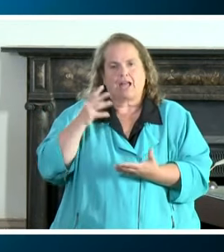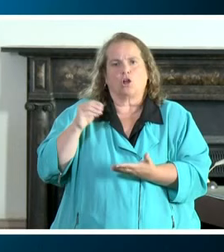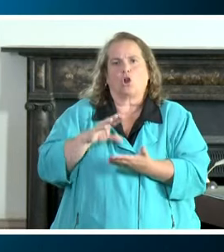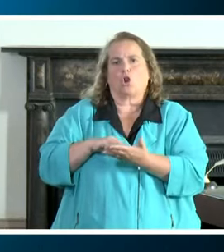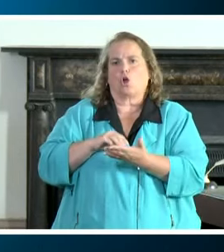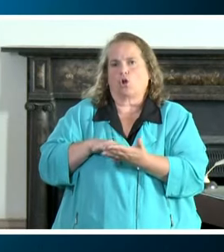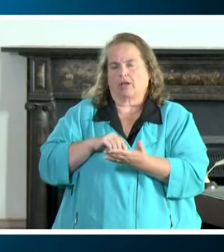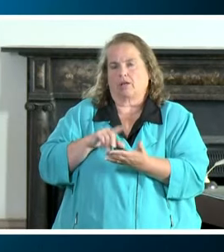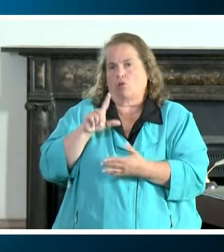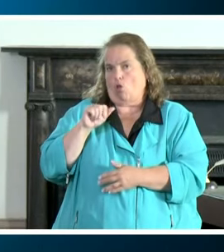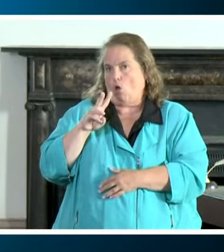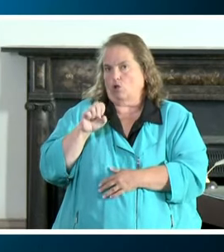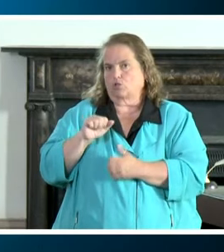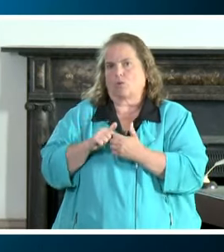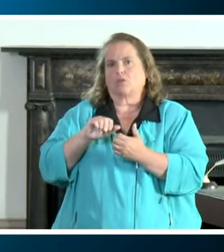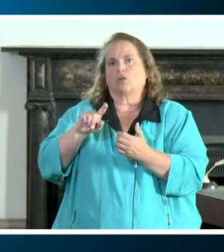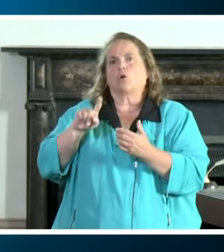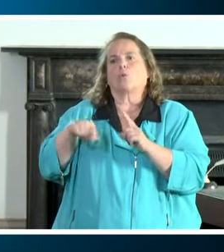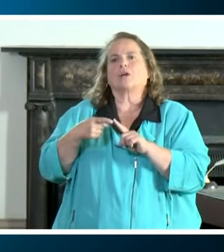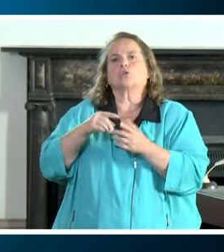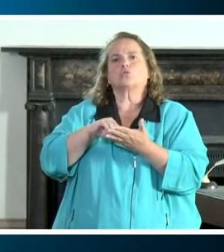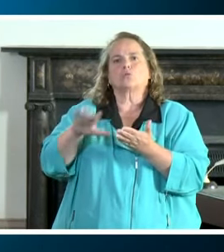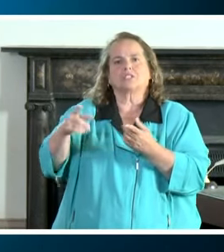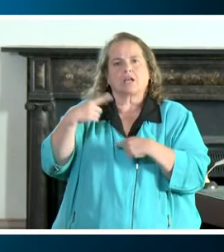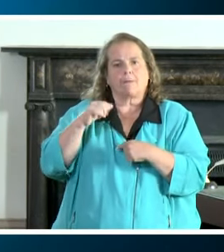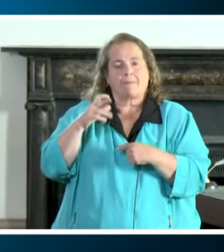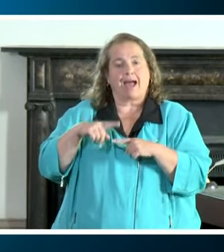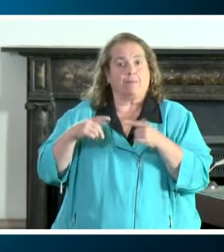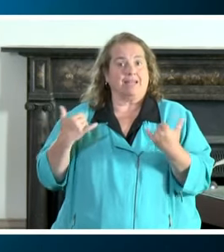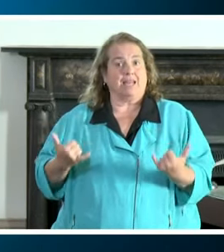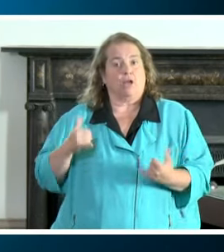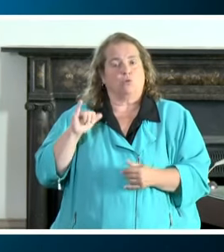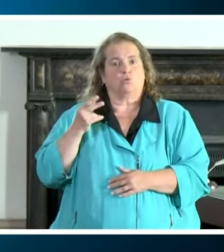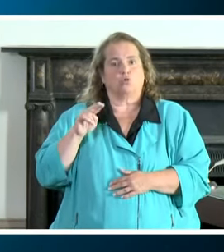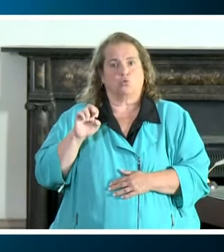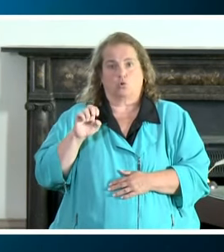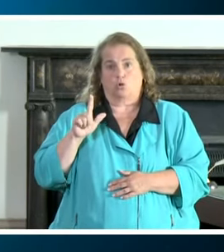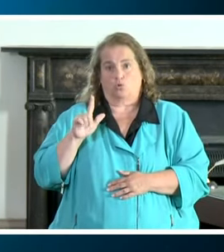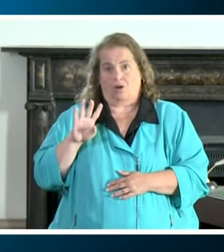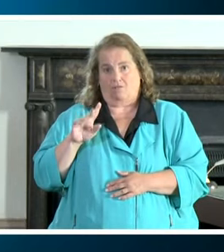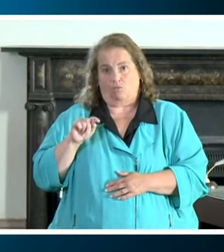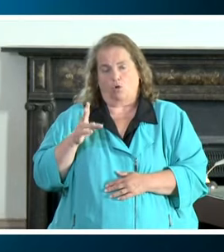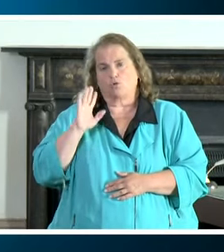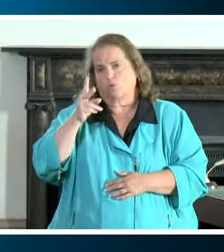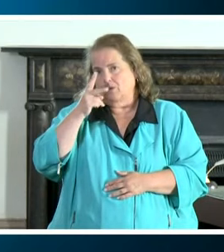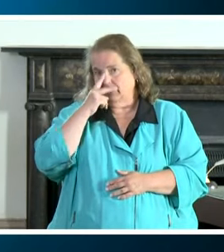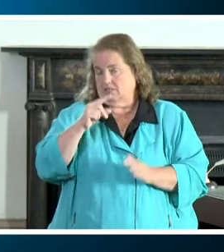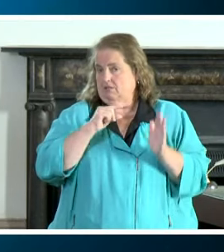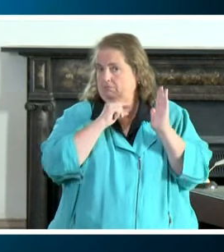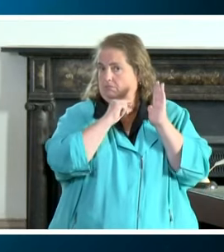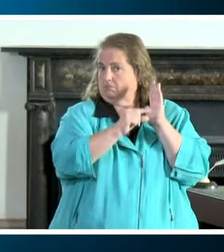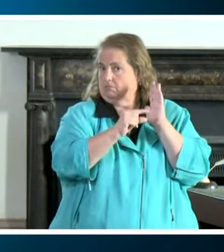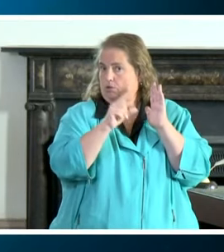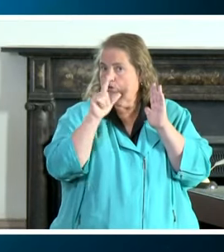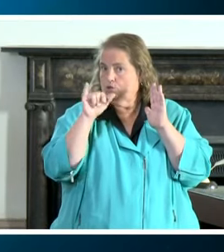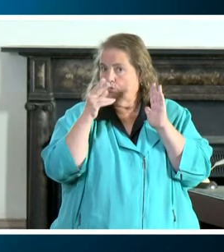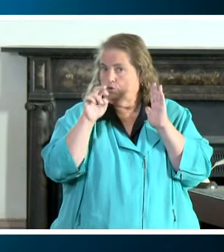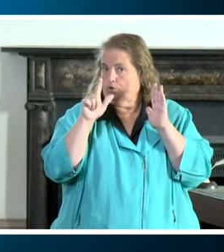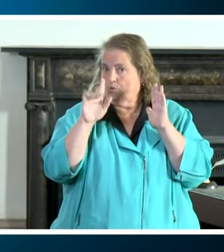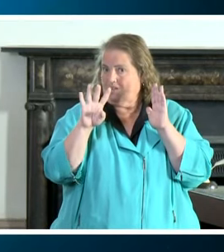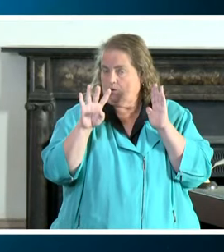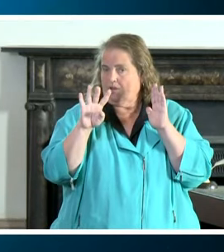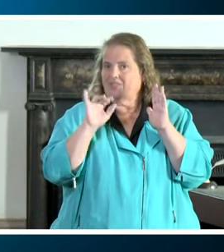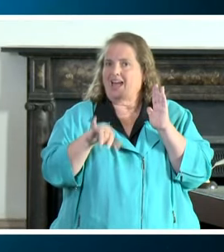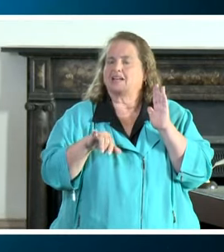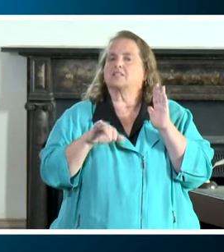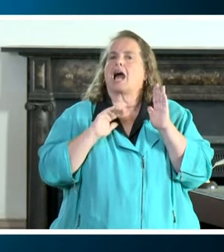back but now we're to june 24th and you'll see that in bold there that is what i'm referring to as